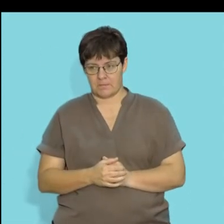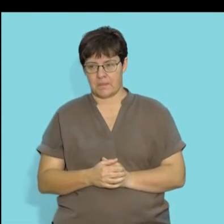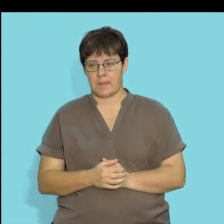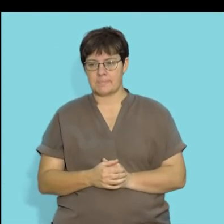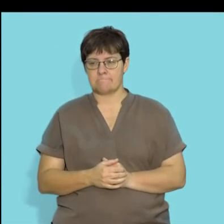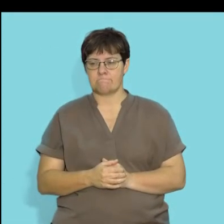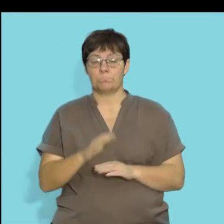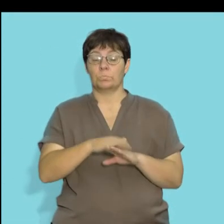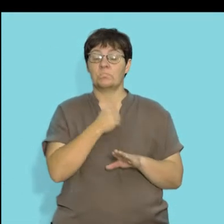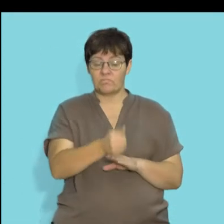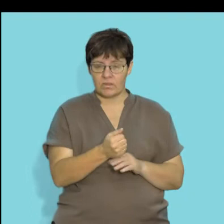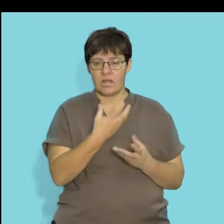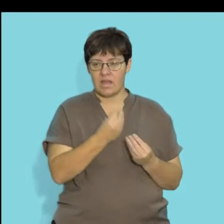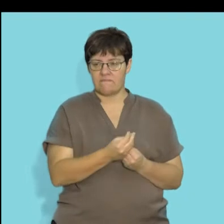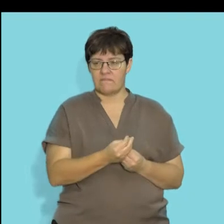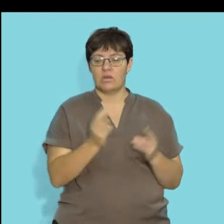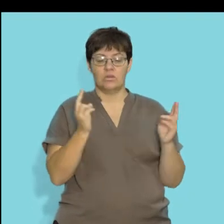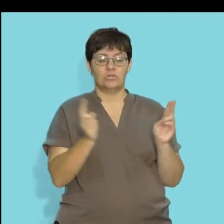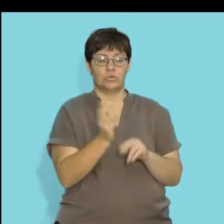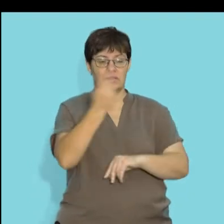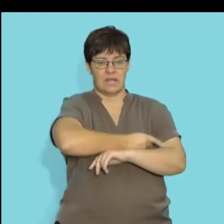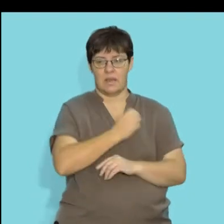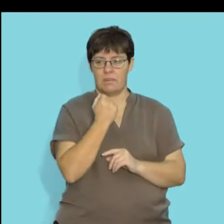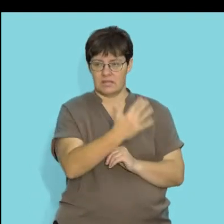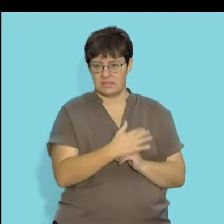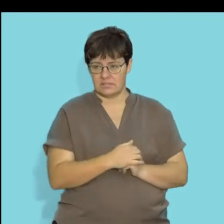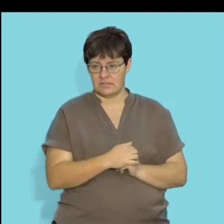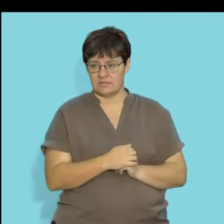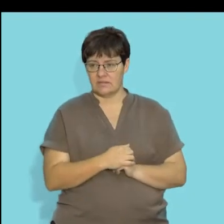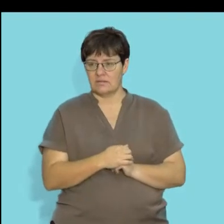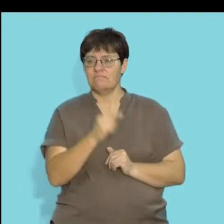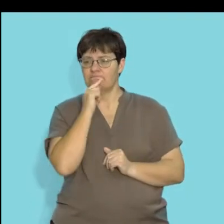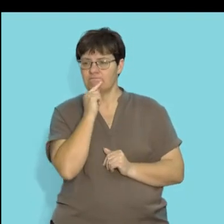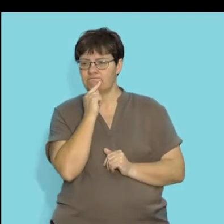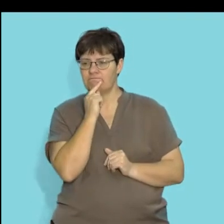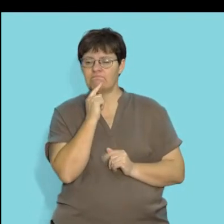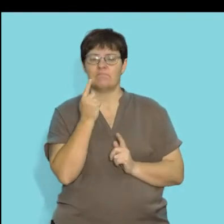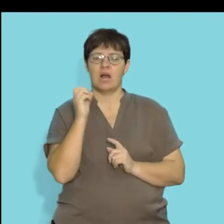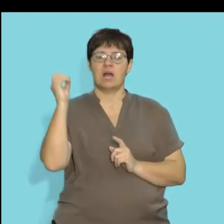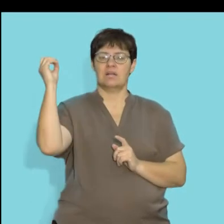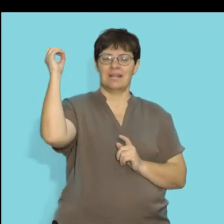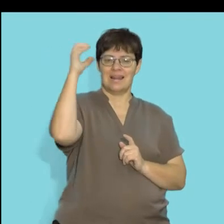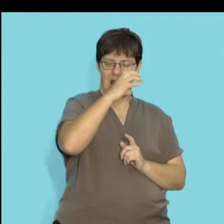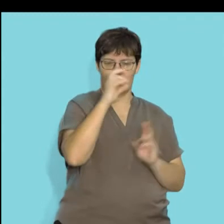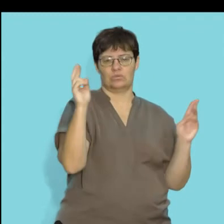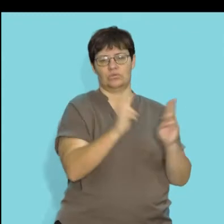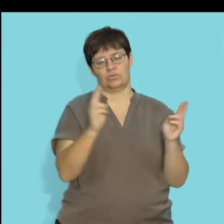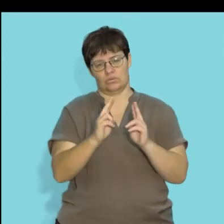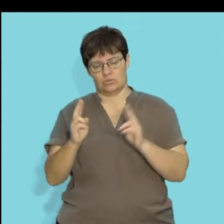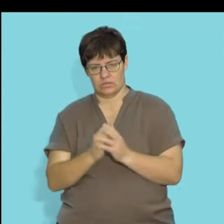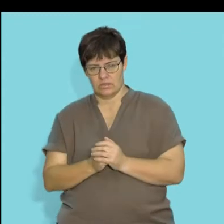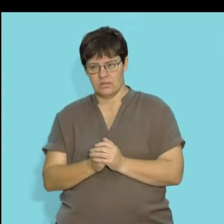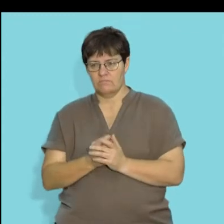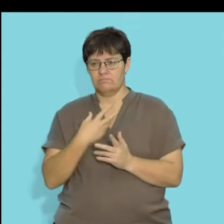So let's look at that. Based on that, we have our short day plants, and these require shorter durations of exposure to light.